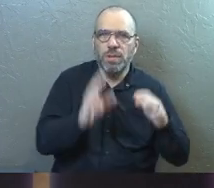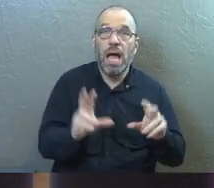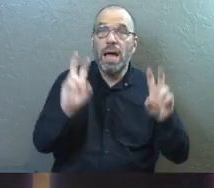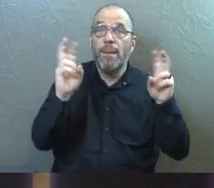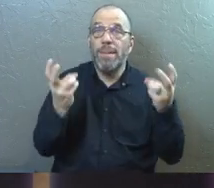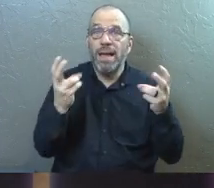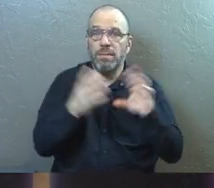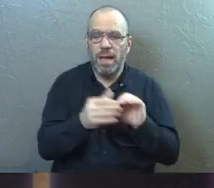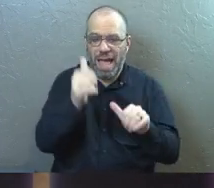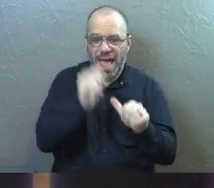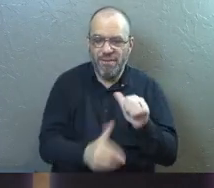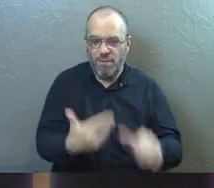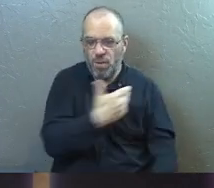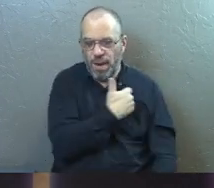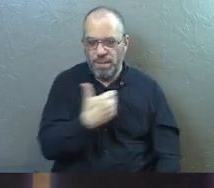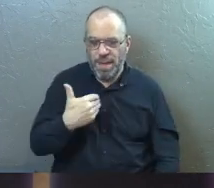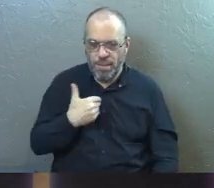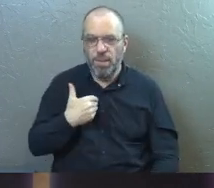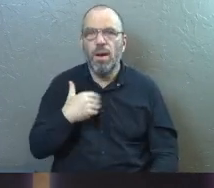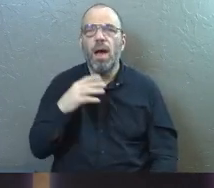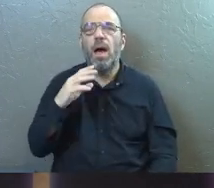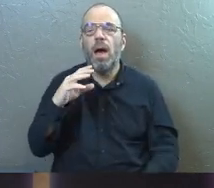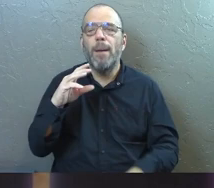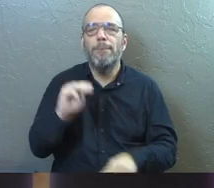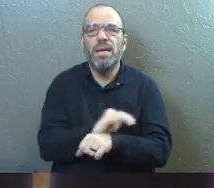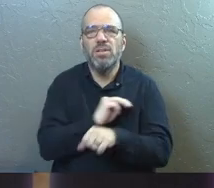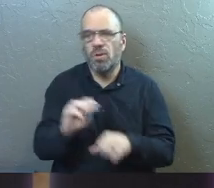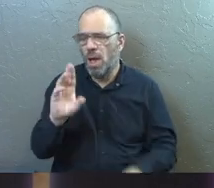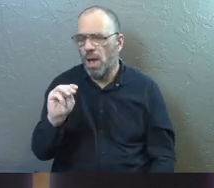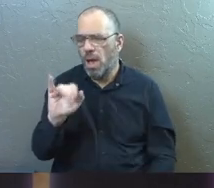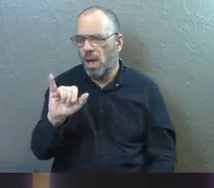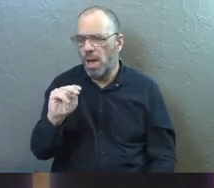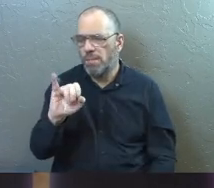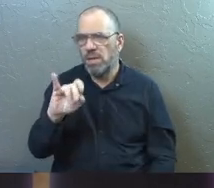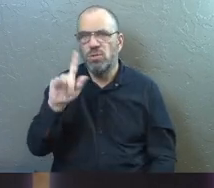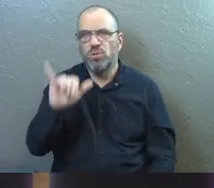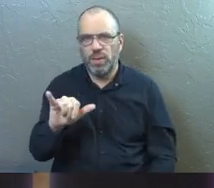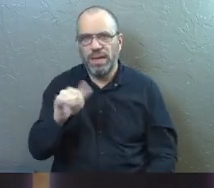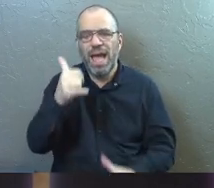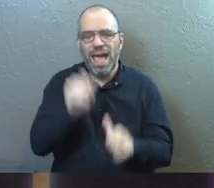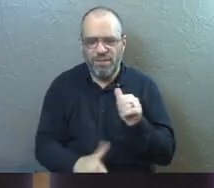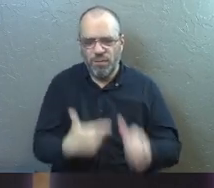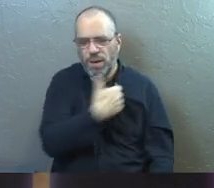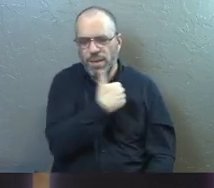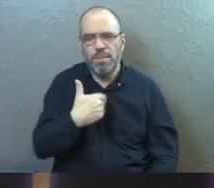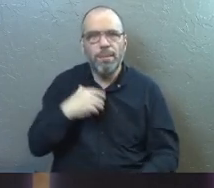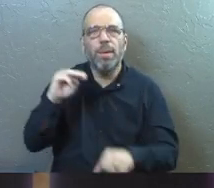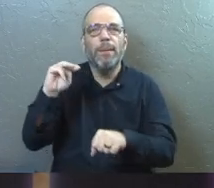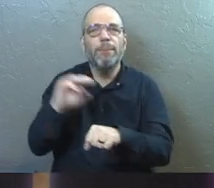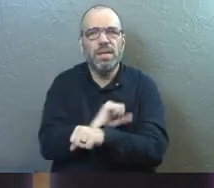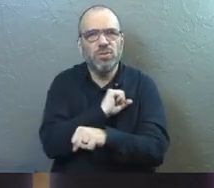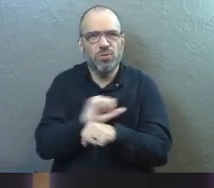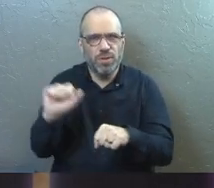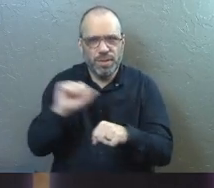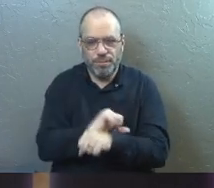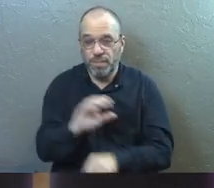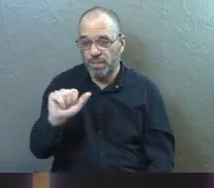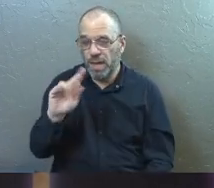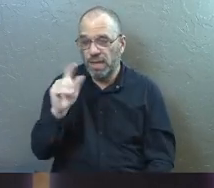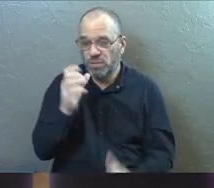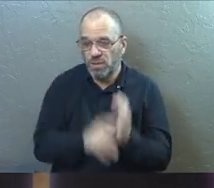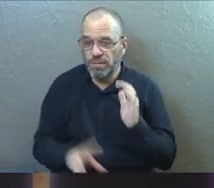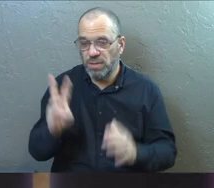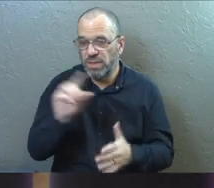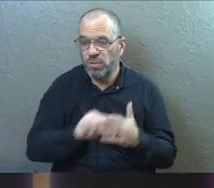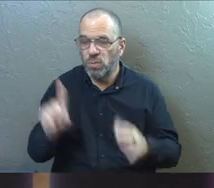message, every member ministry, every member ministry, because that's where this is gonna take us. Acts chapter